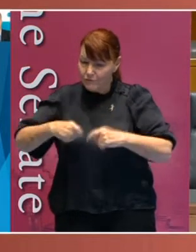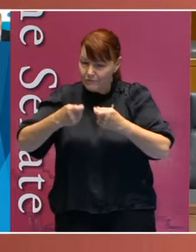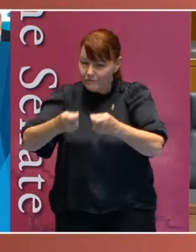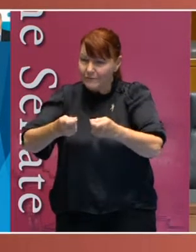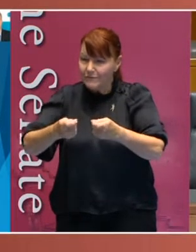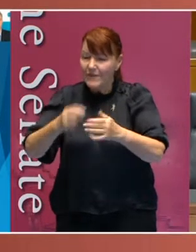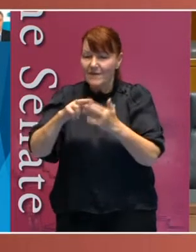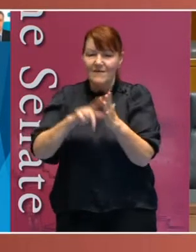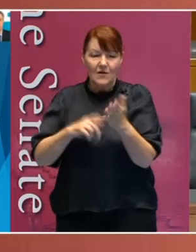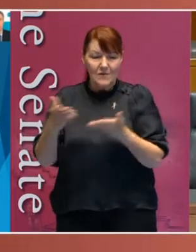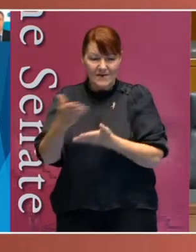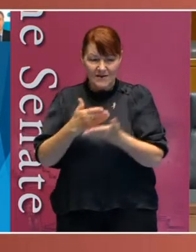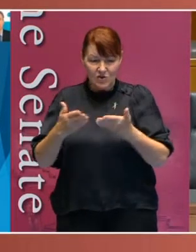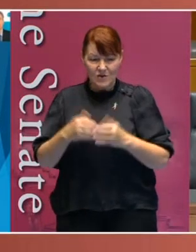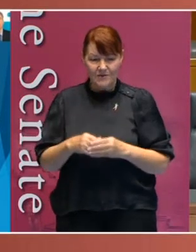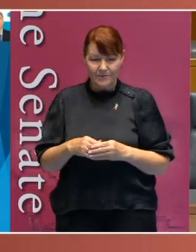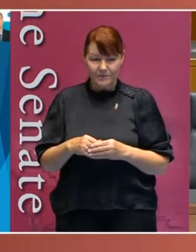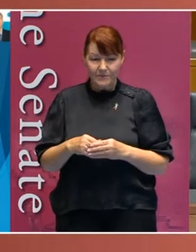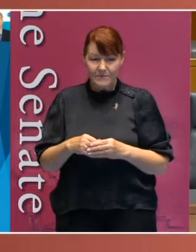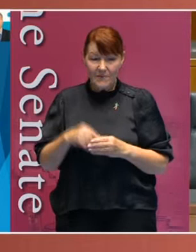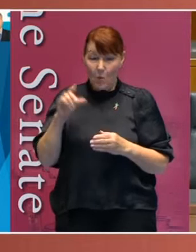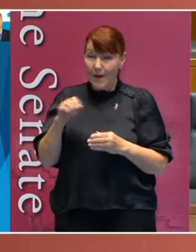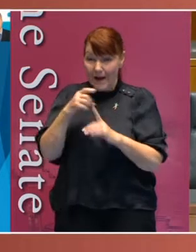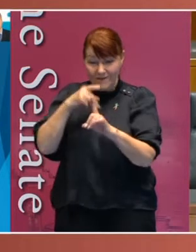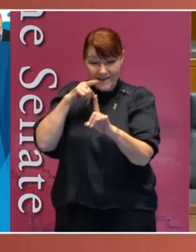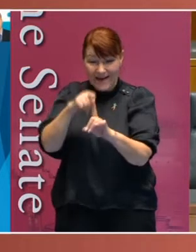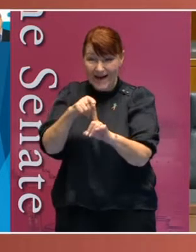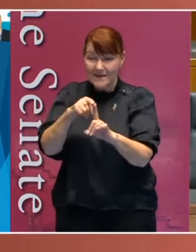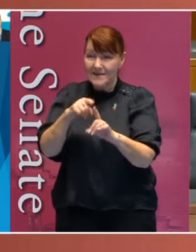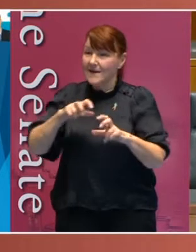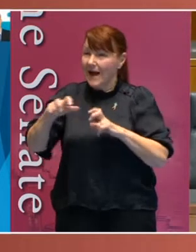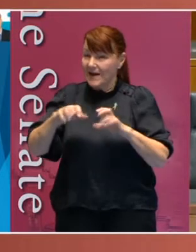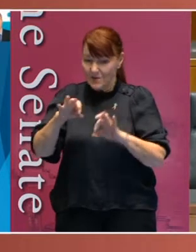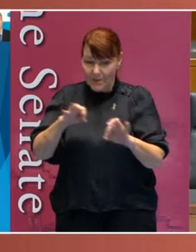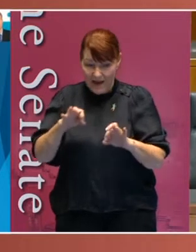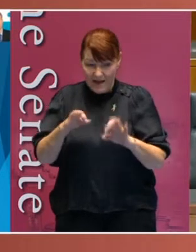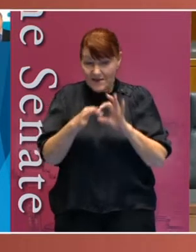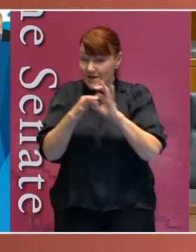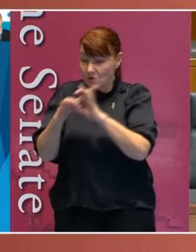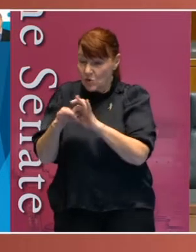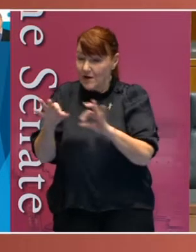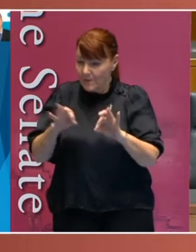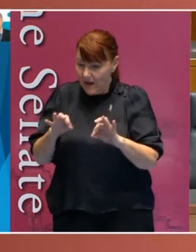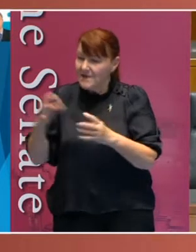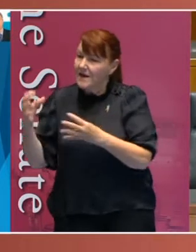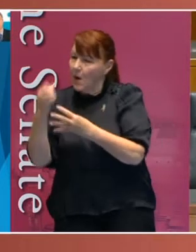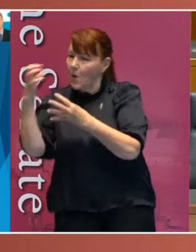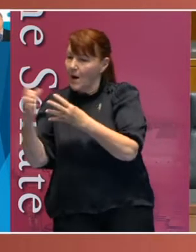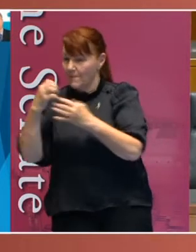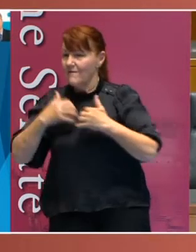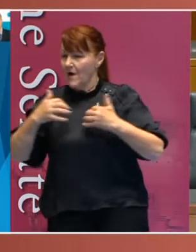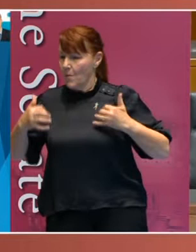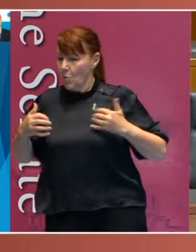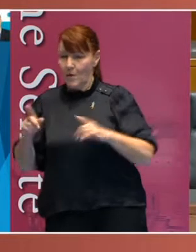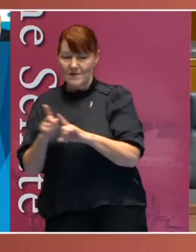on implementation through the use of targeted action plans, associated plans and outcomes framework, progress and implementation